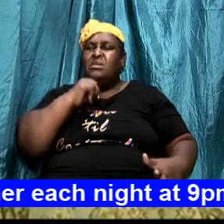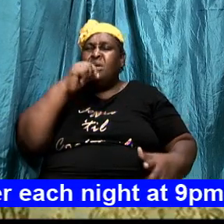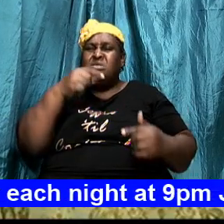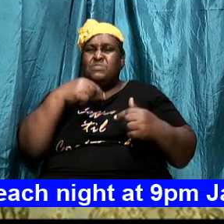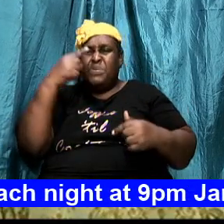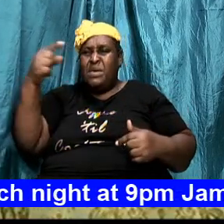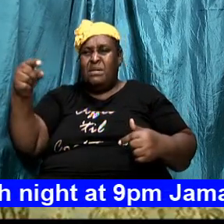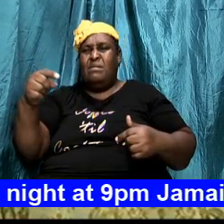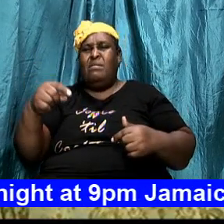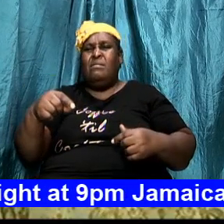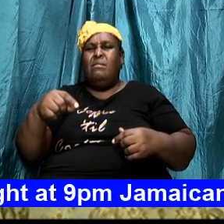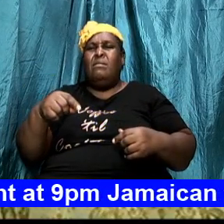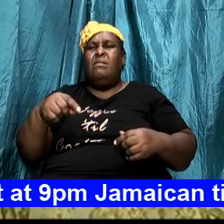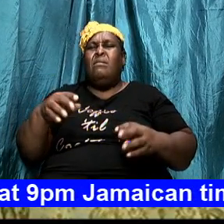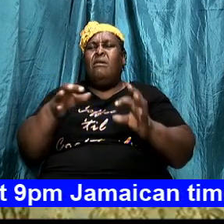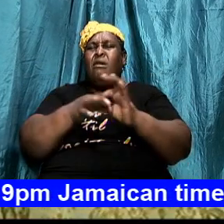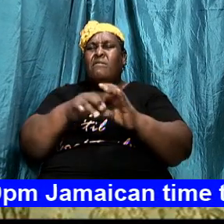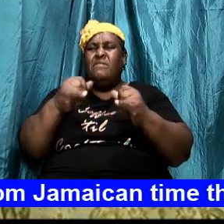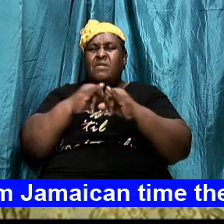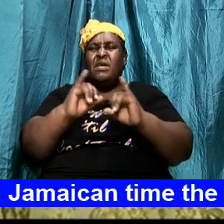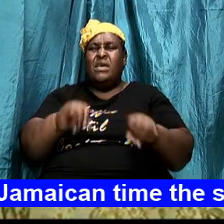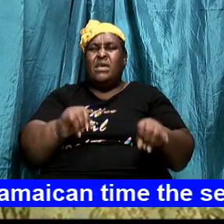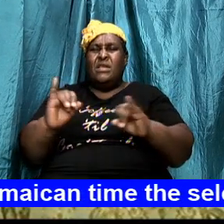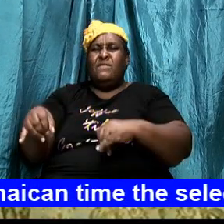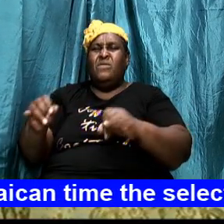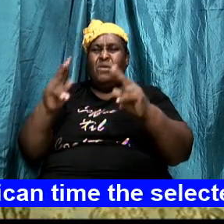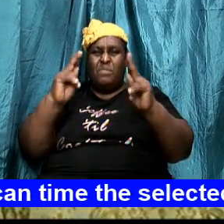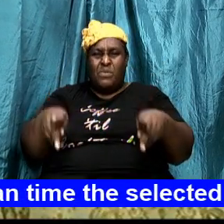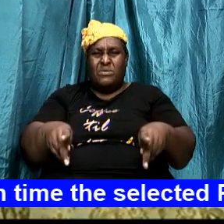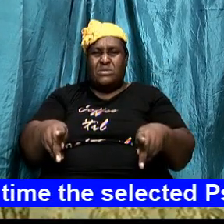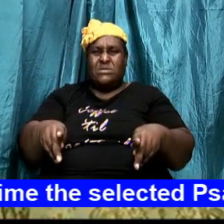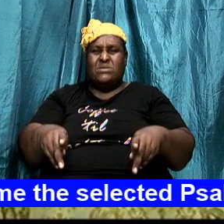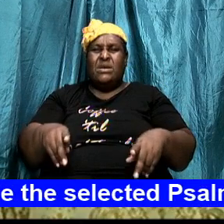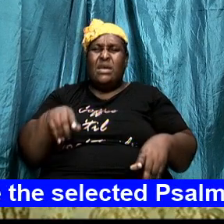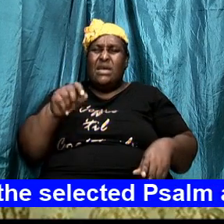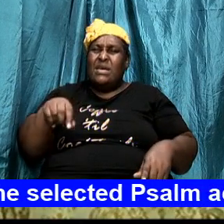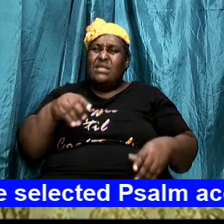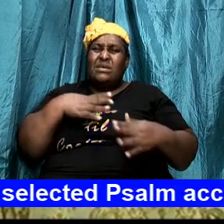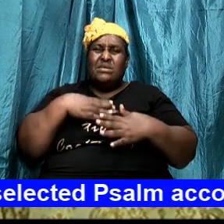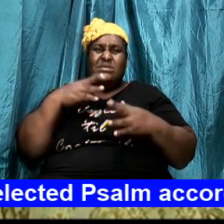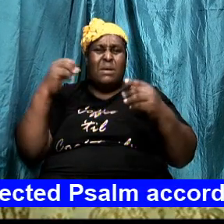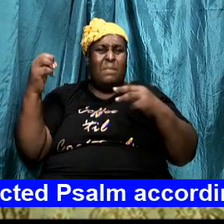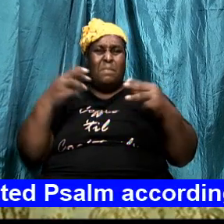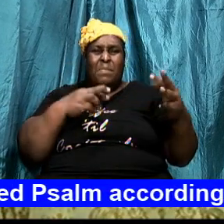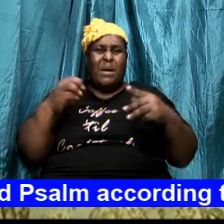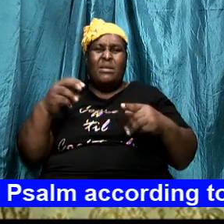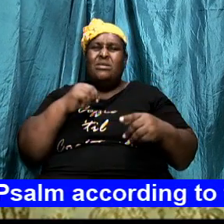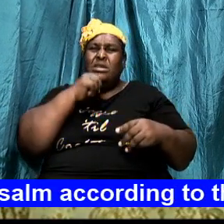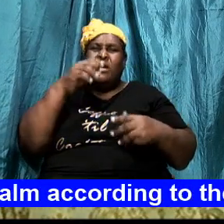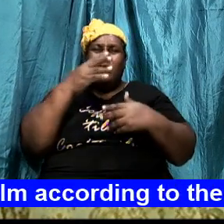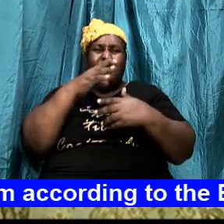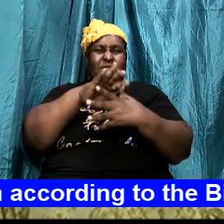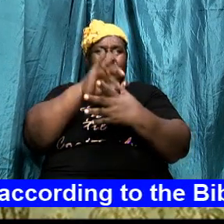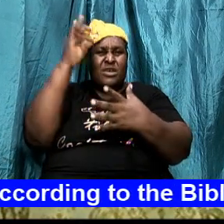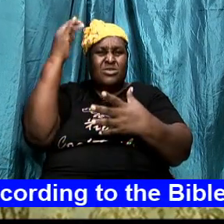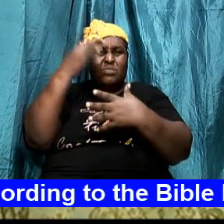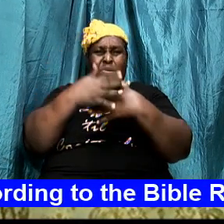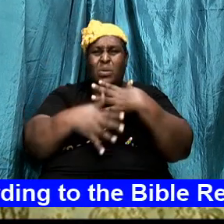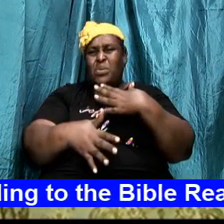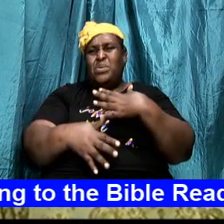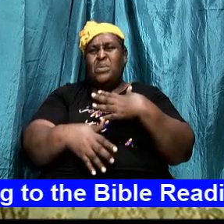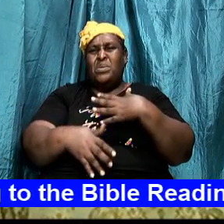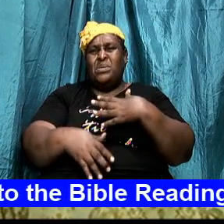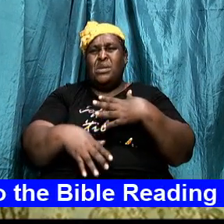because this battle is not about flesh and blood it is against principalities and it is against